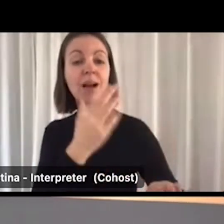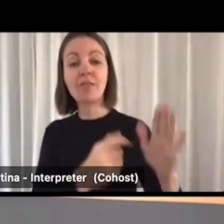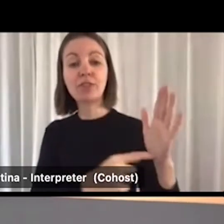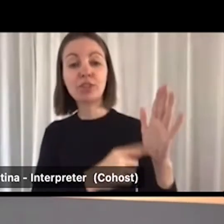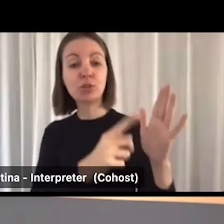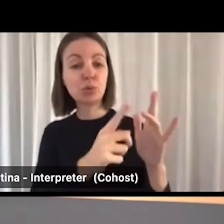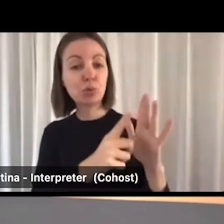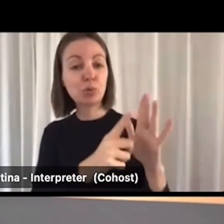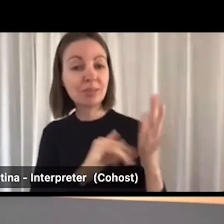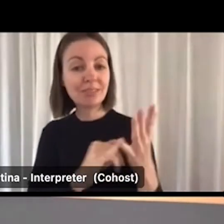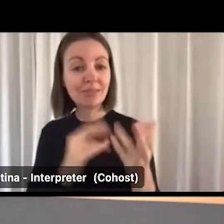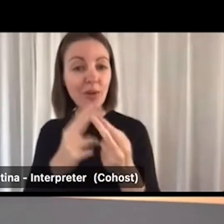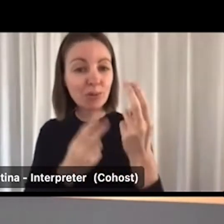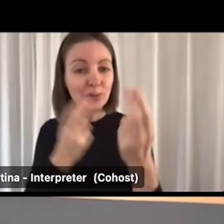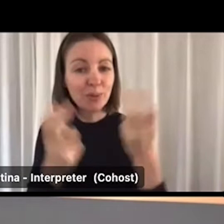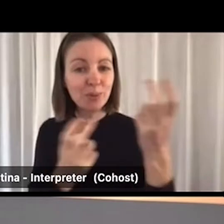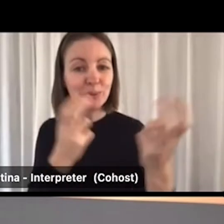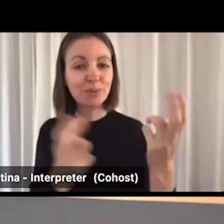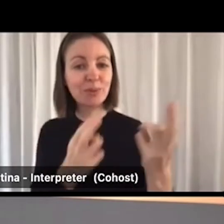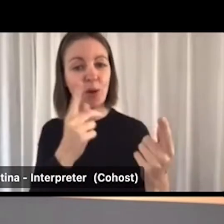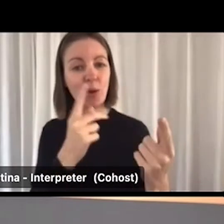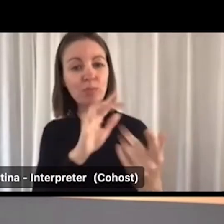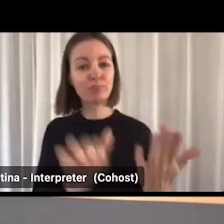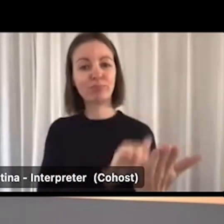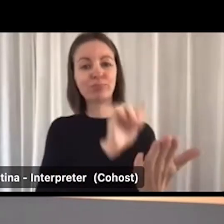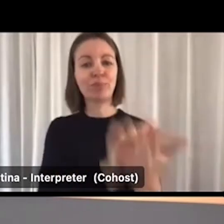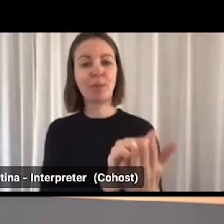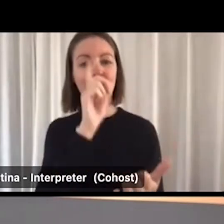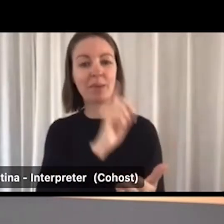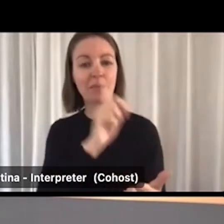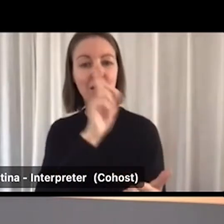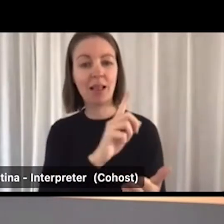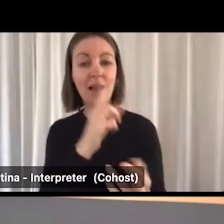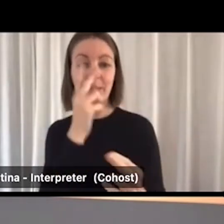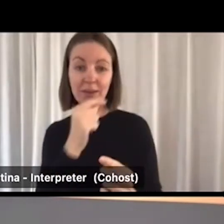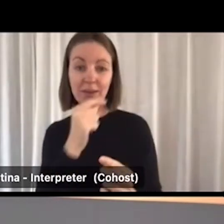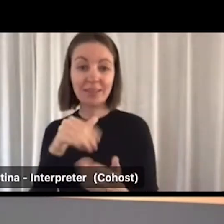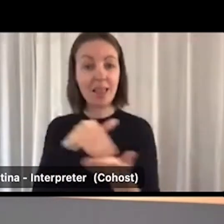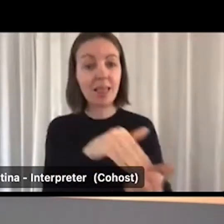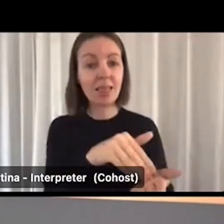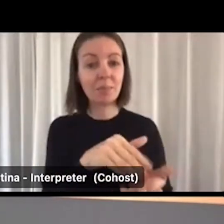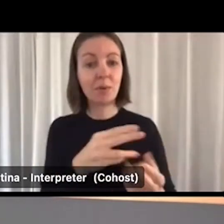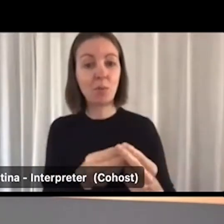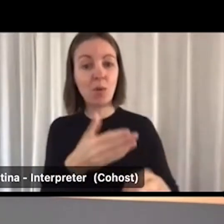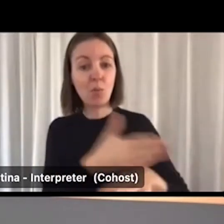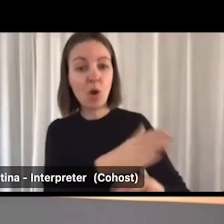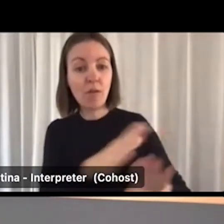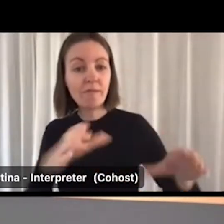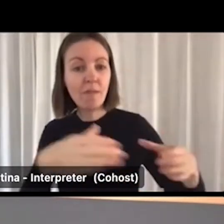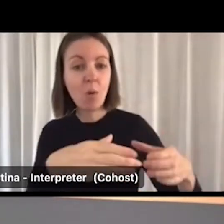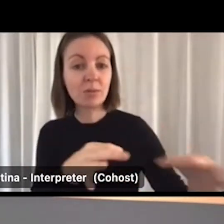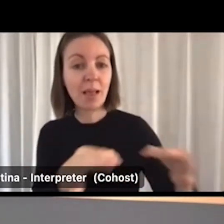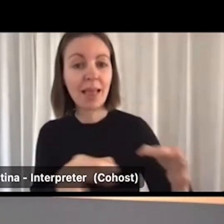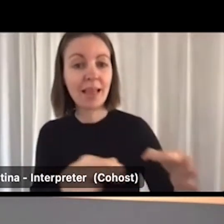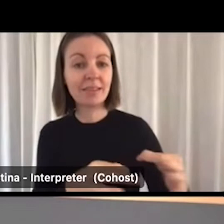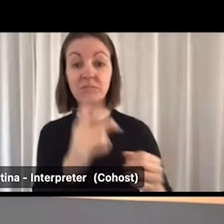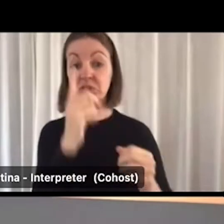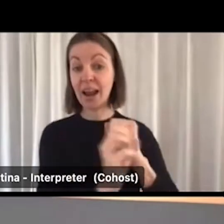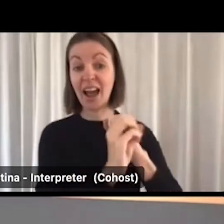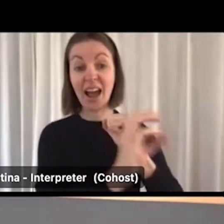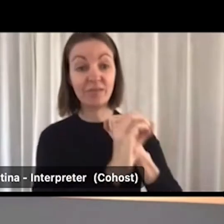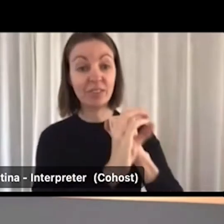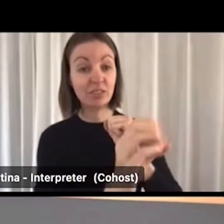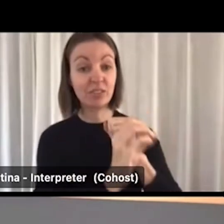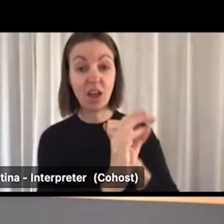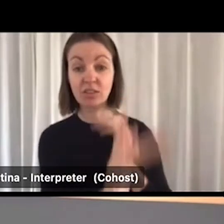candidates, and assistance with hiring and workforce planning. Anna can advertise all of her jobs online. She